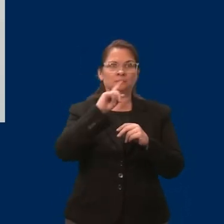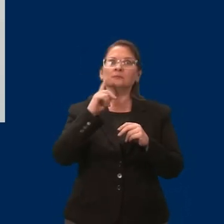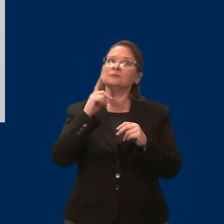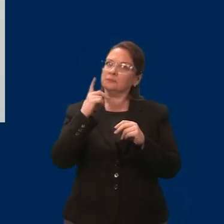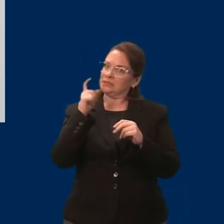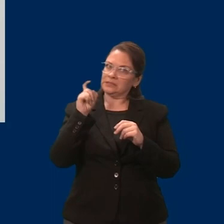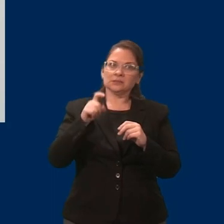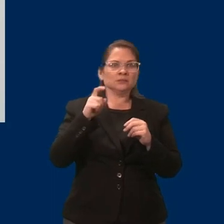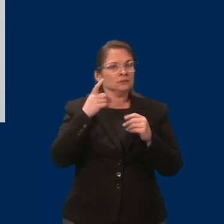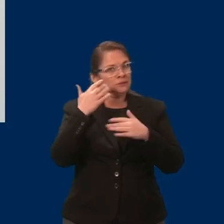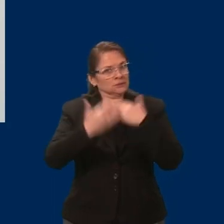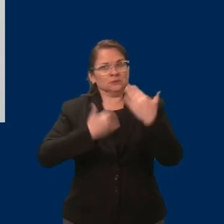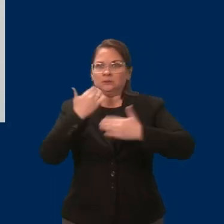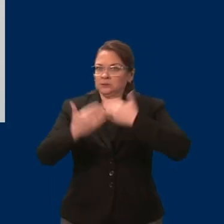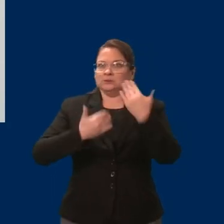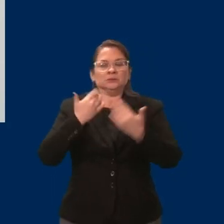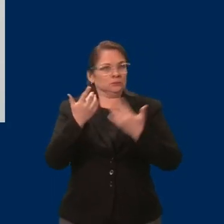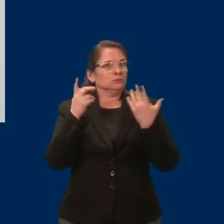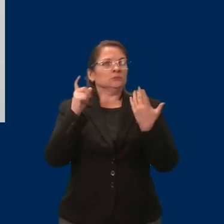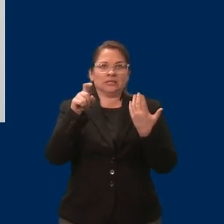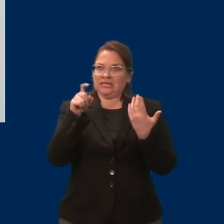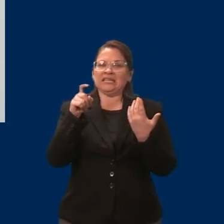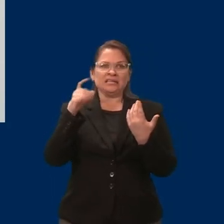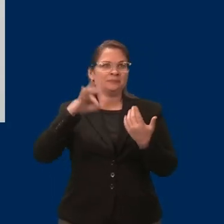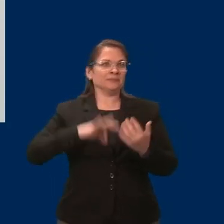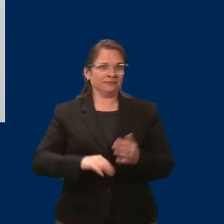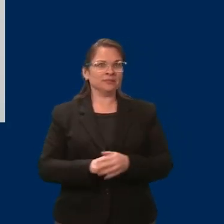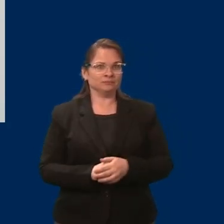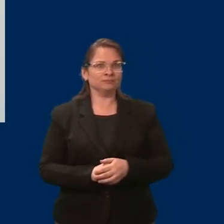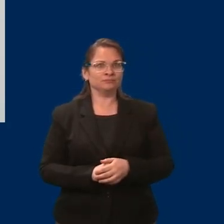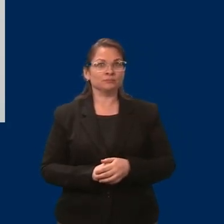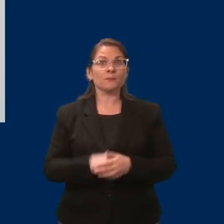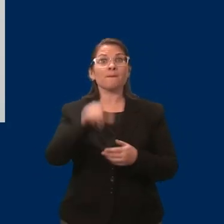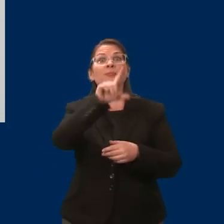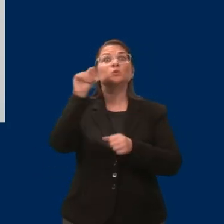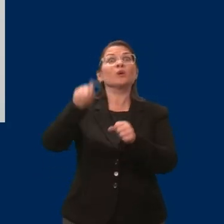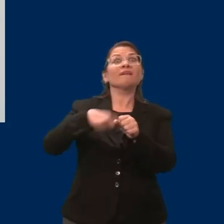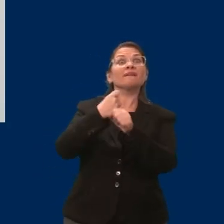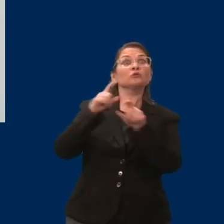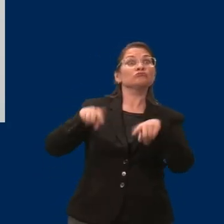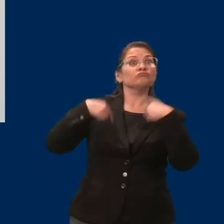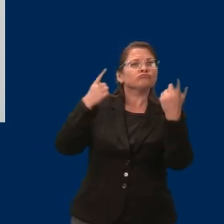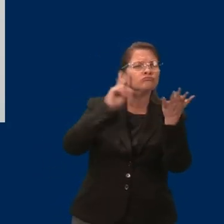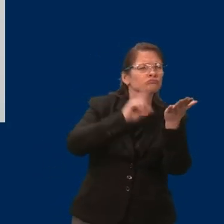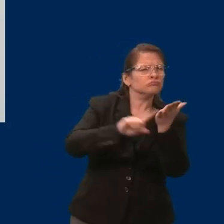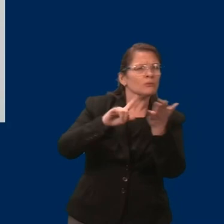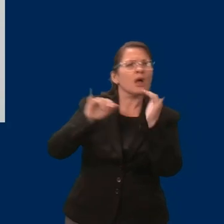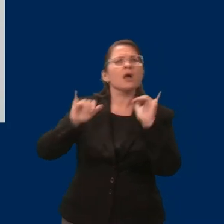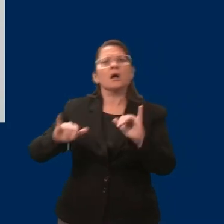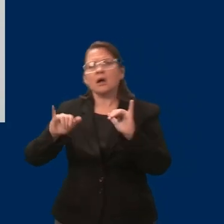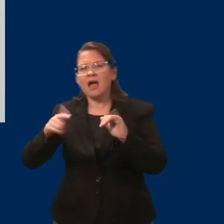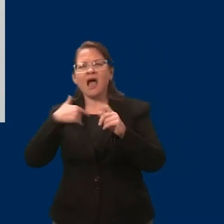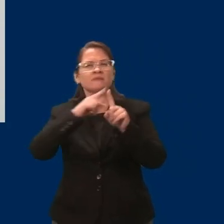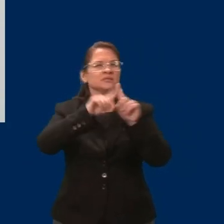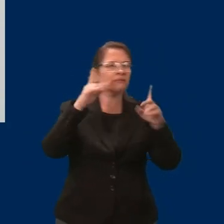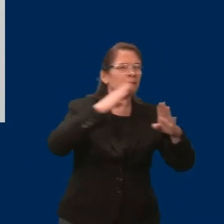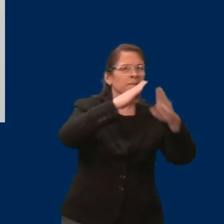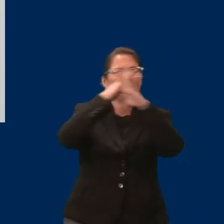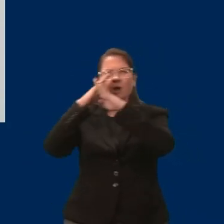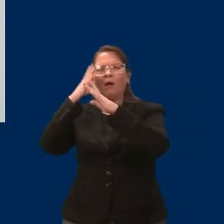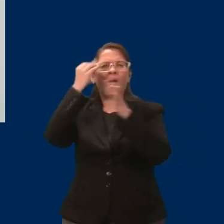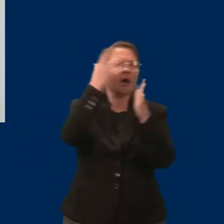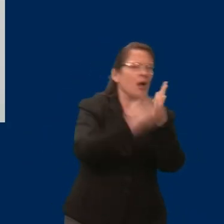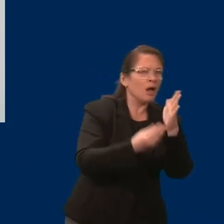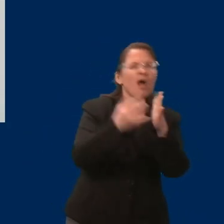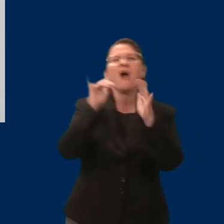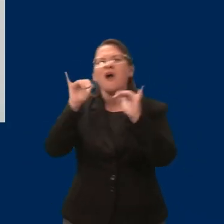allowed us to find the gaps and barriers that stop people from living their full potential, that make people choose between